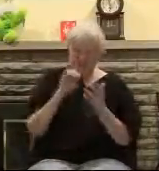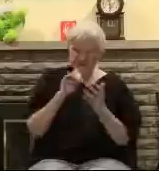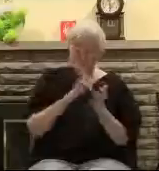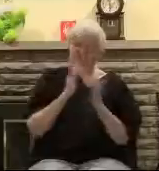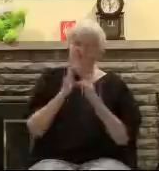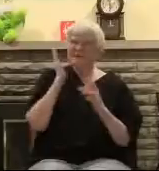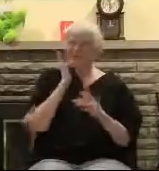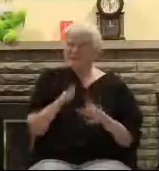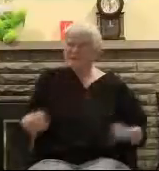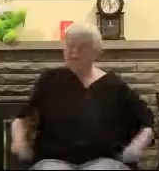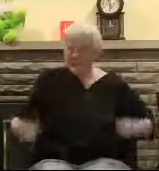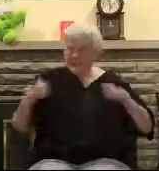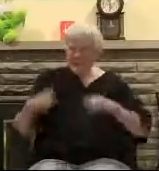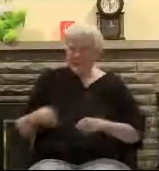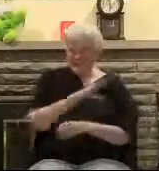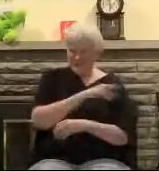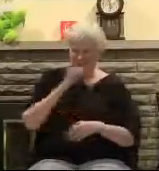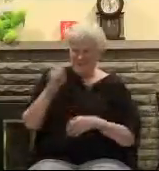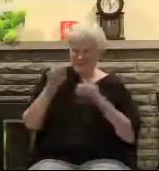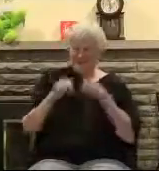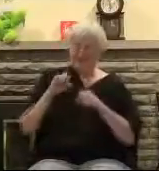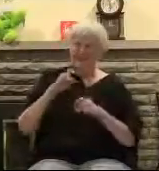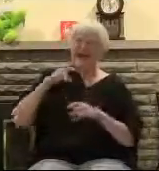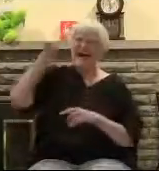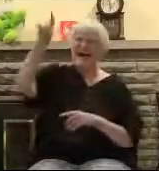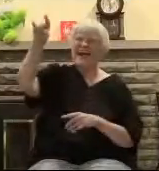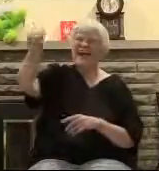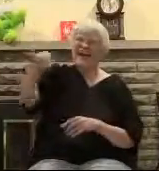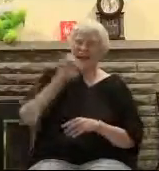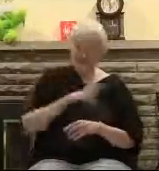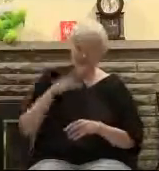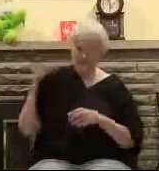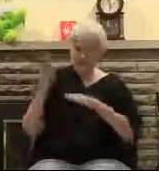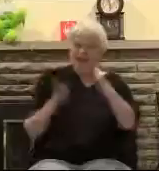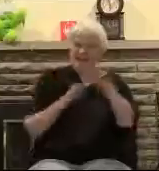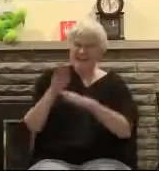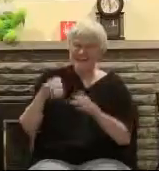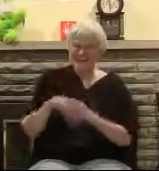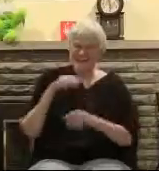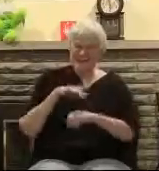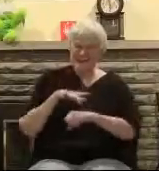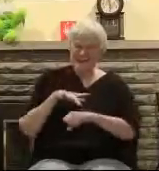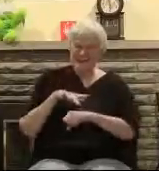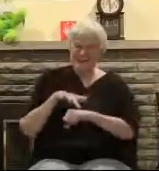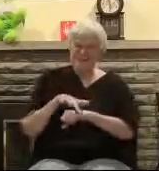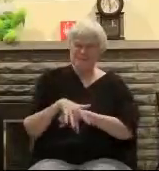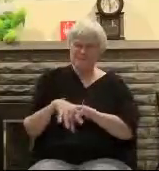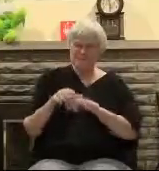And there's his tomb. You can hop on a jet and fly over there and you can walk in there and you won't find a body.